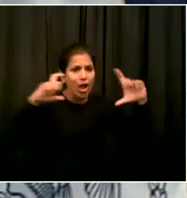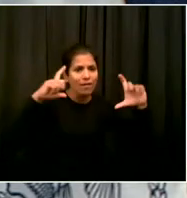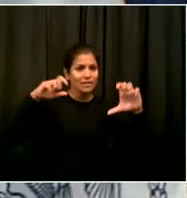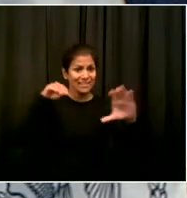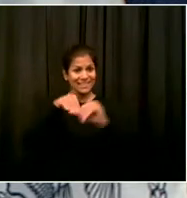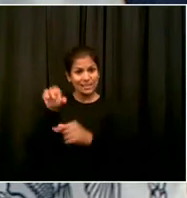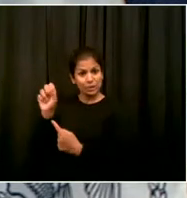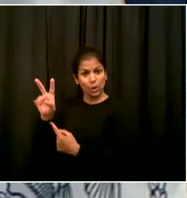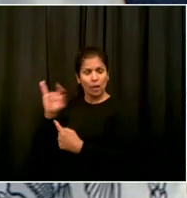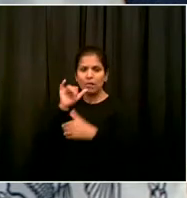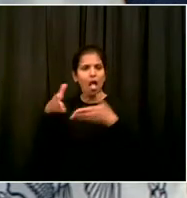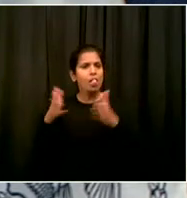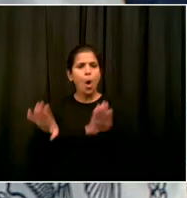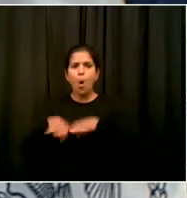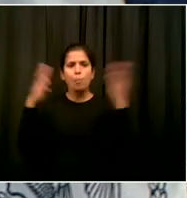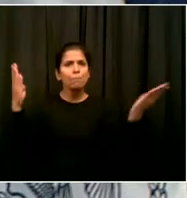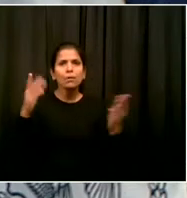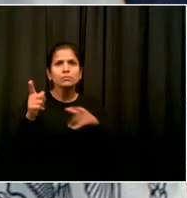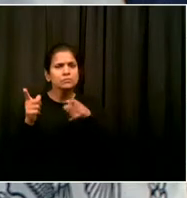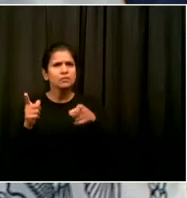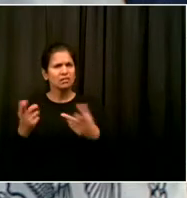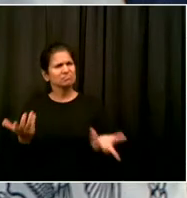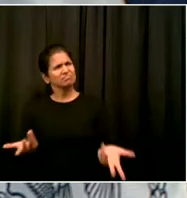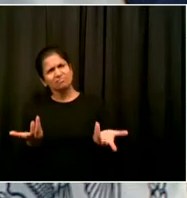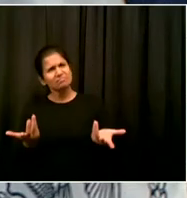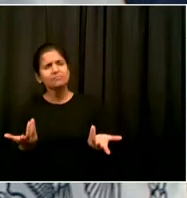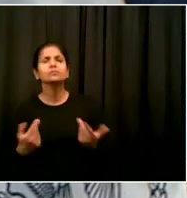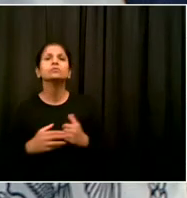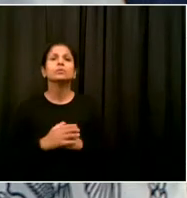discussed with our health care team. We're not there yet.